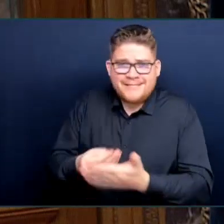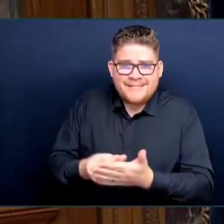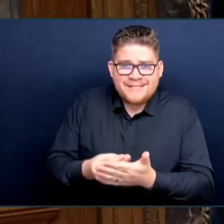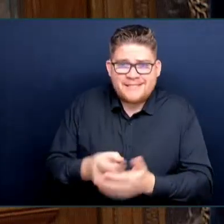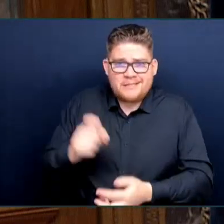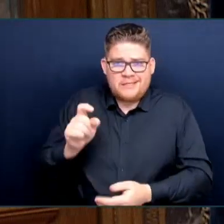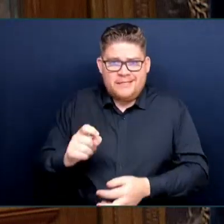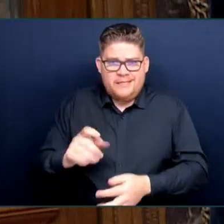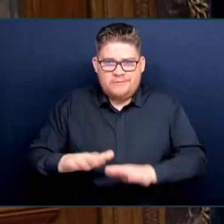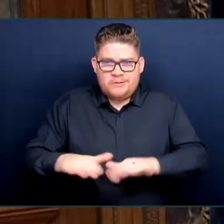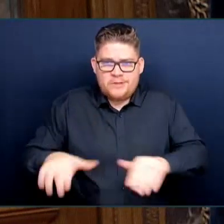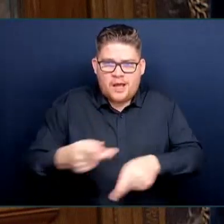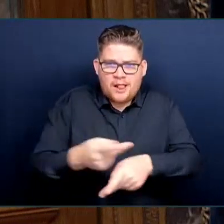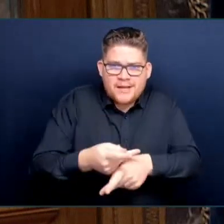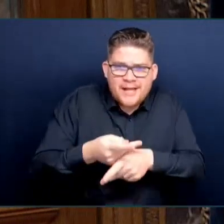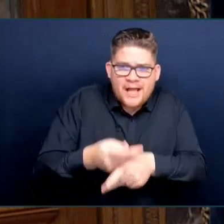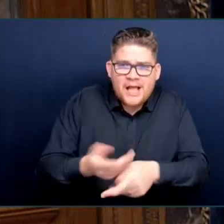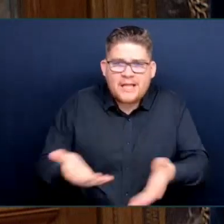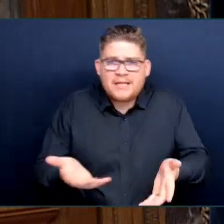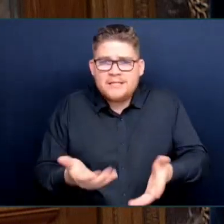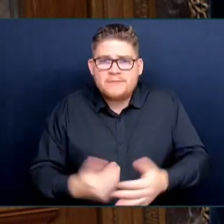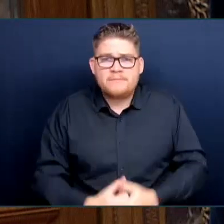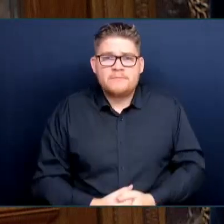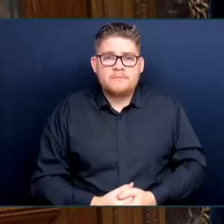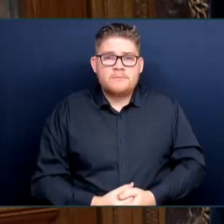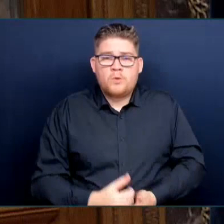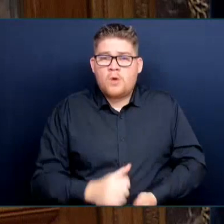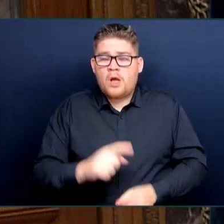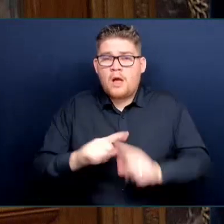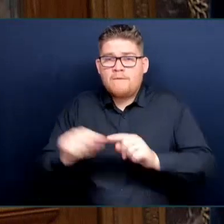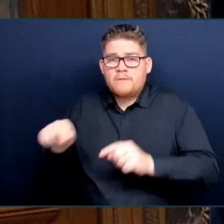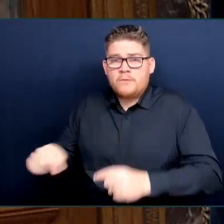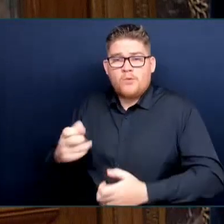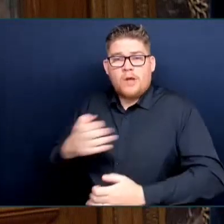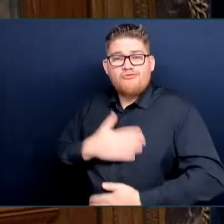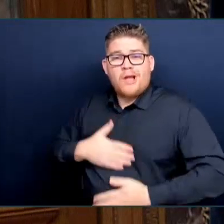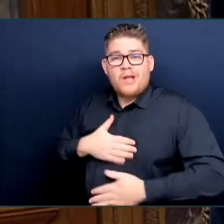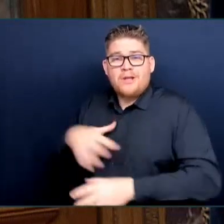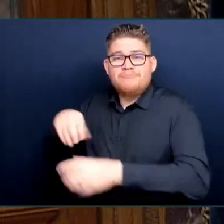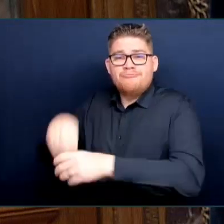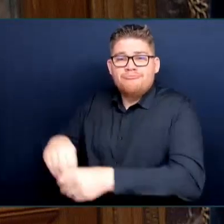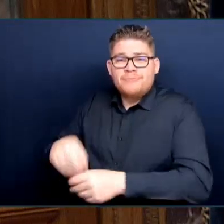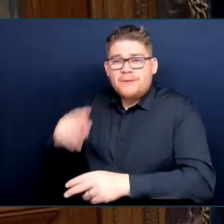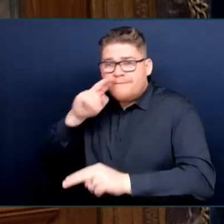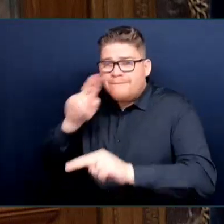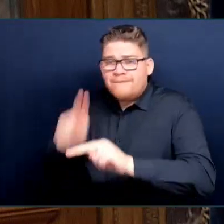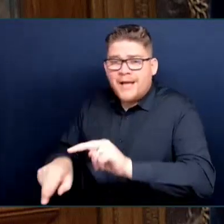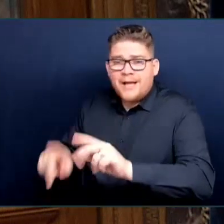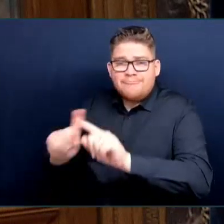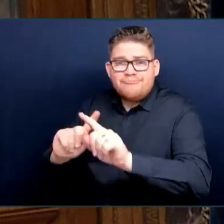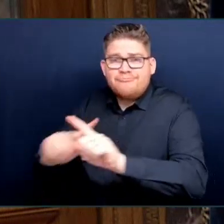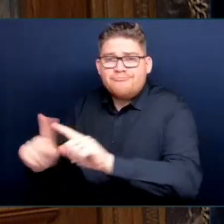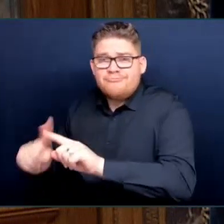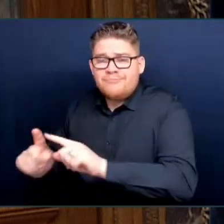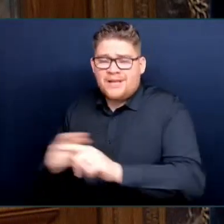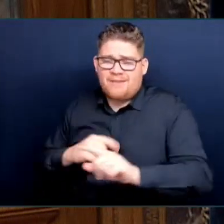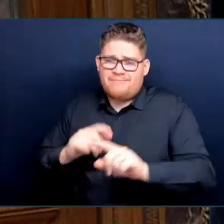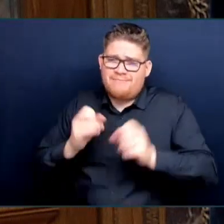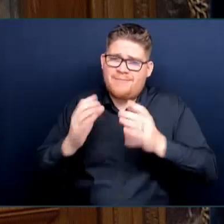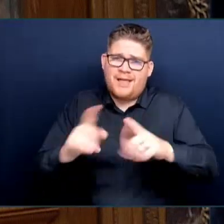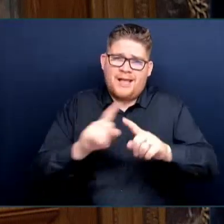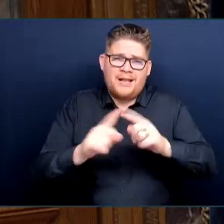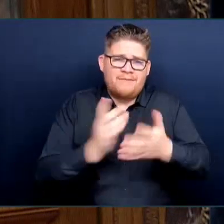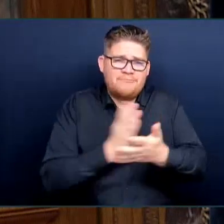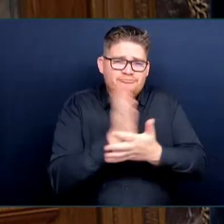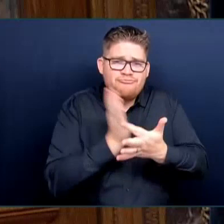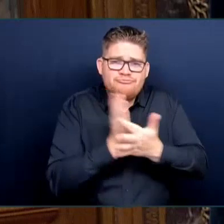or fitness and recreational programs that are enjoyable and fun. I appreciate all the wonderful volunteers and non-profit staff who work